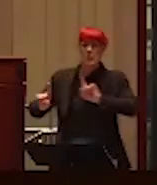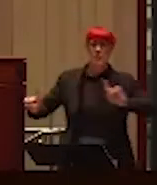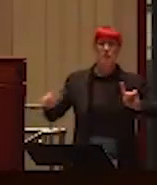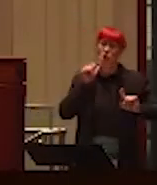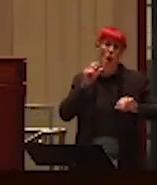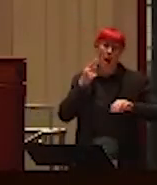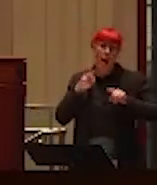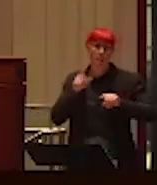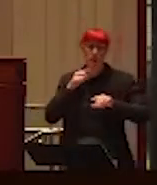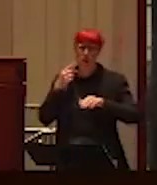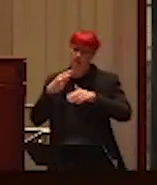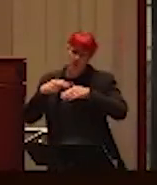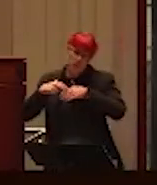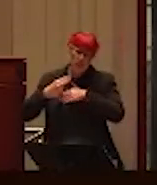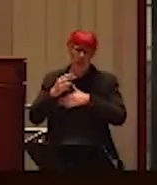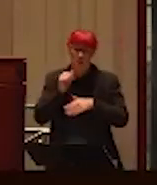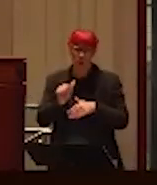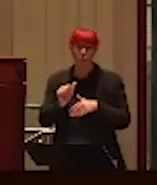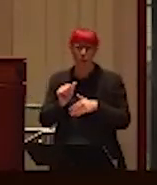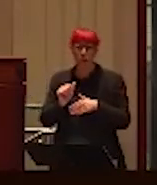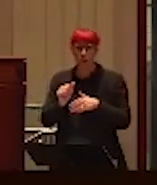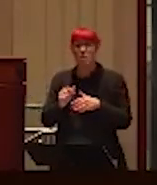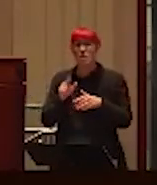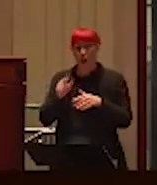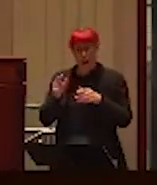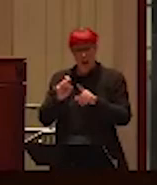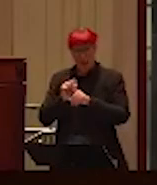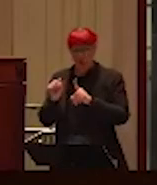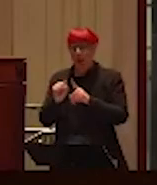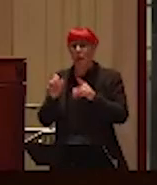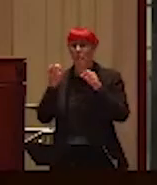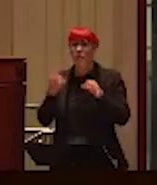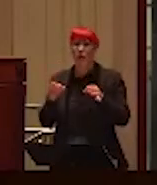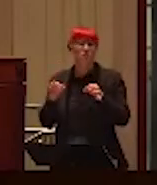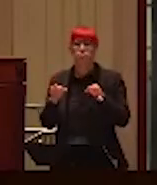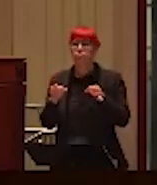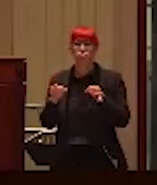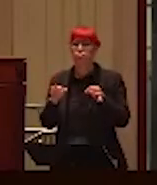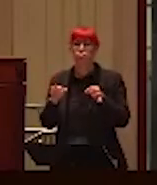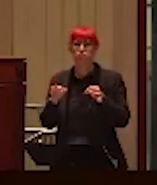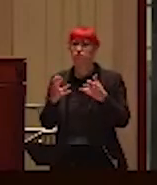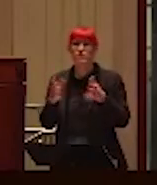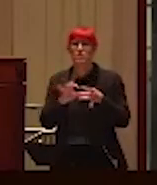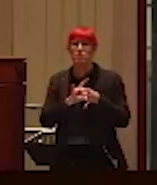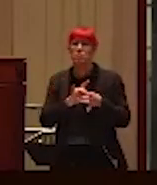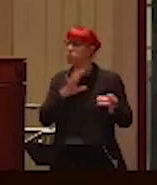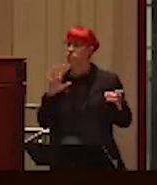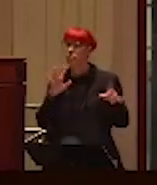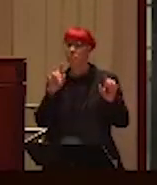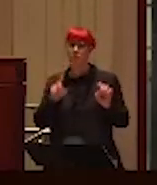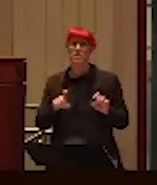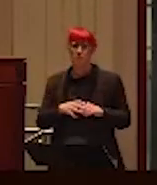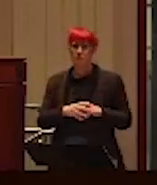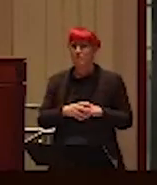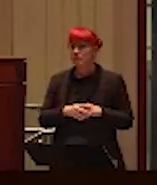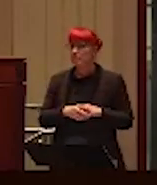me decide I need to leave and which led up to the two weeks of making a very extensive list of four items. Um, and then